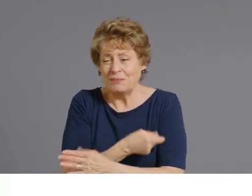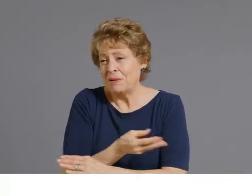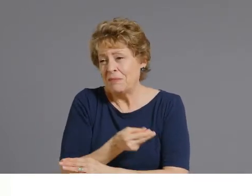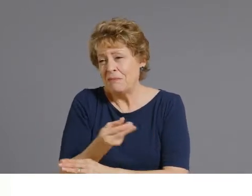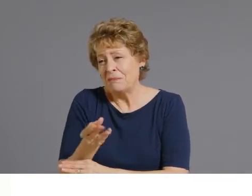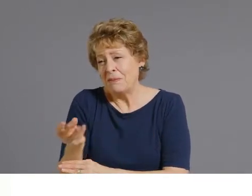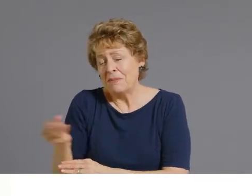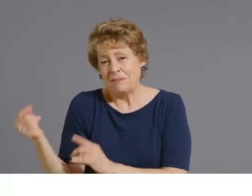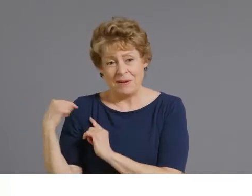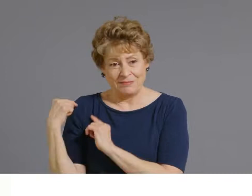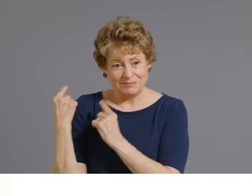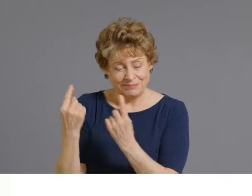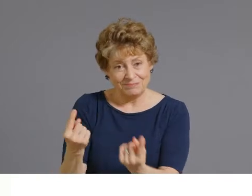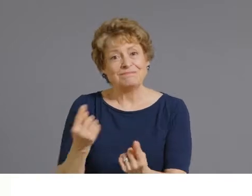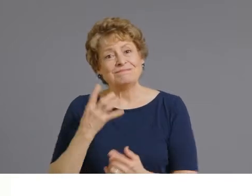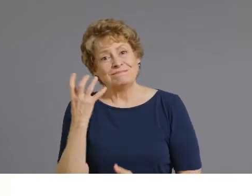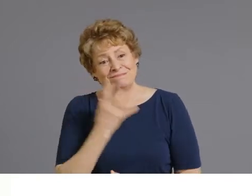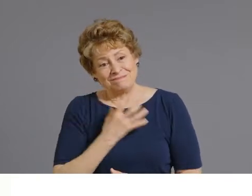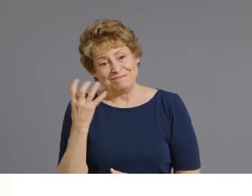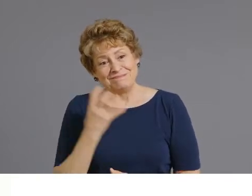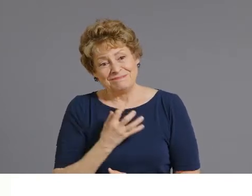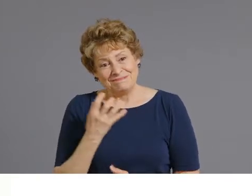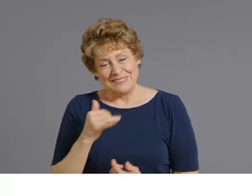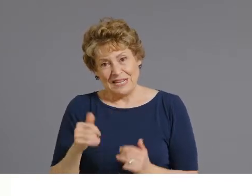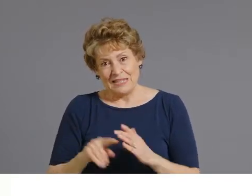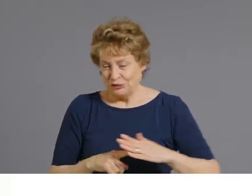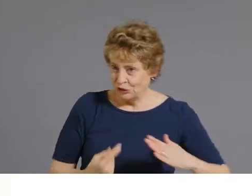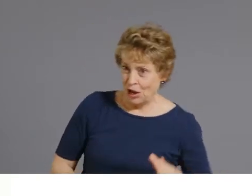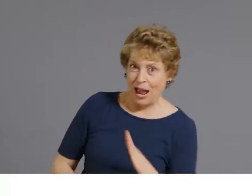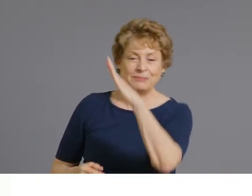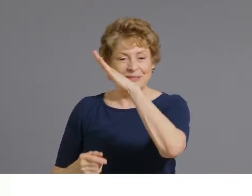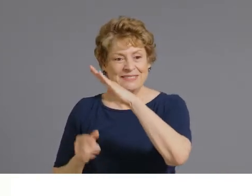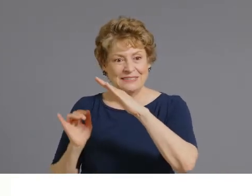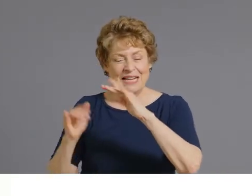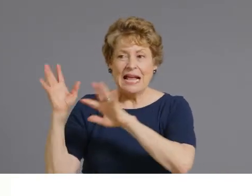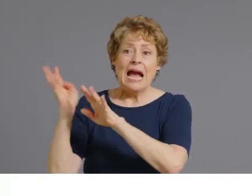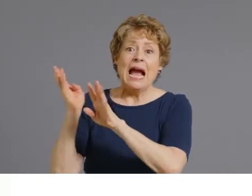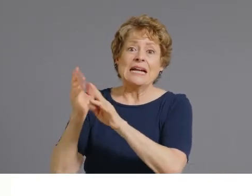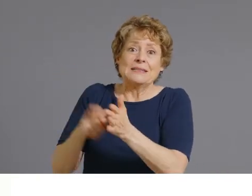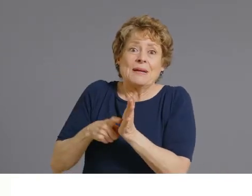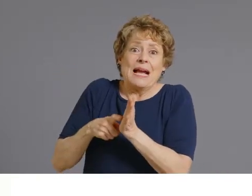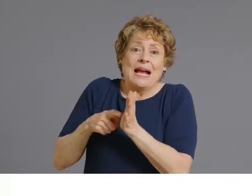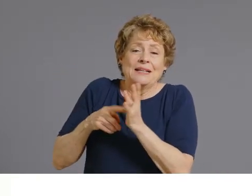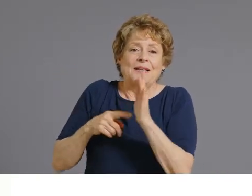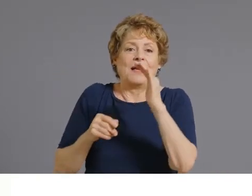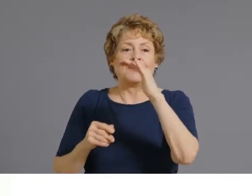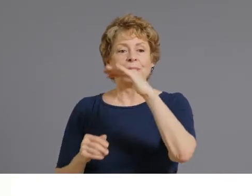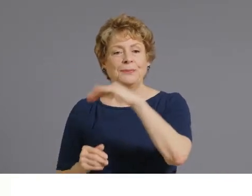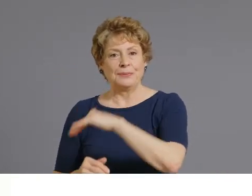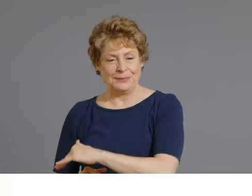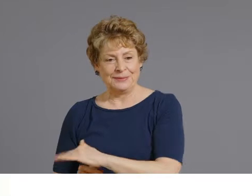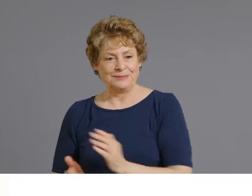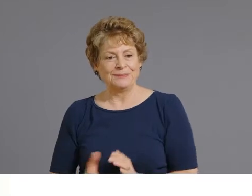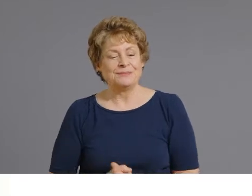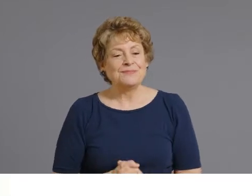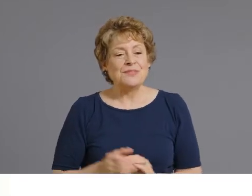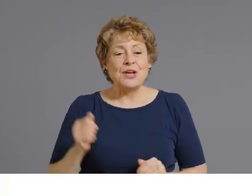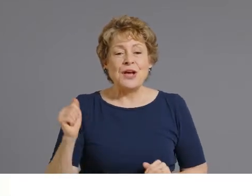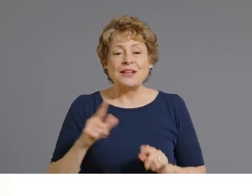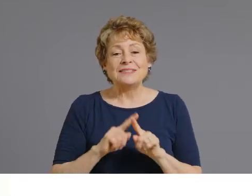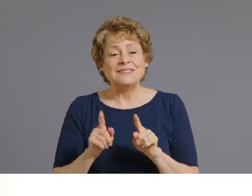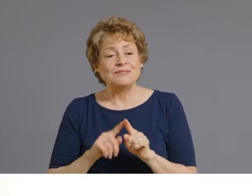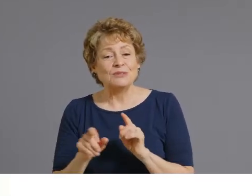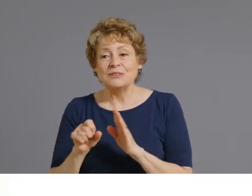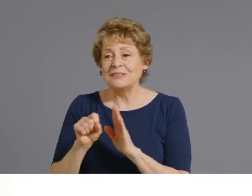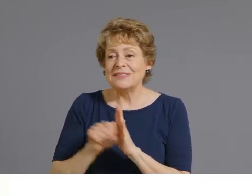during our peak week of administering vaccine. All of our state sites, including State Farm, transitioned